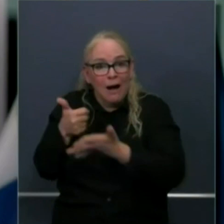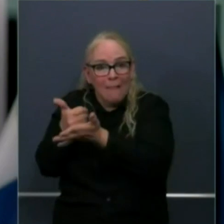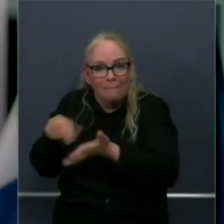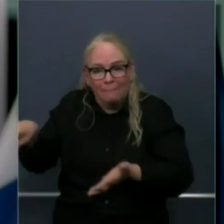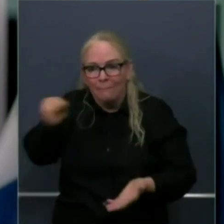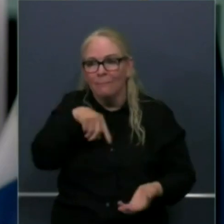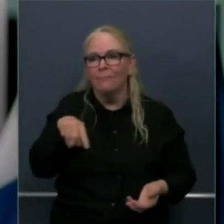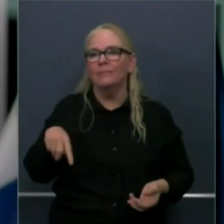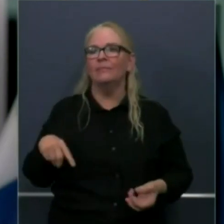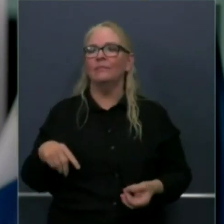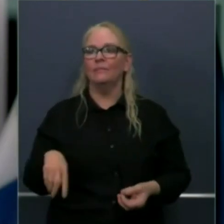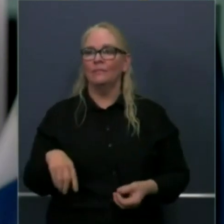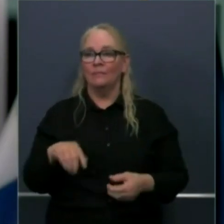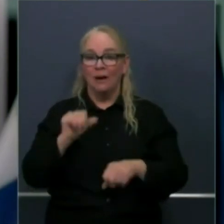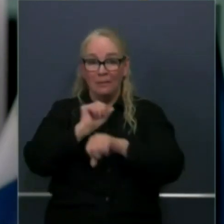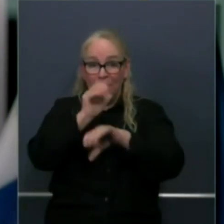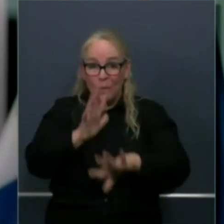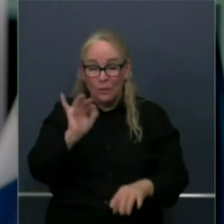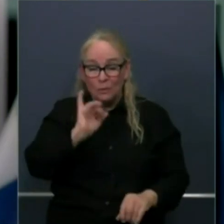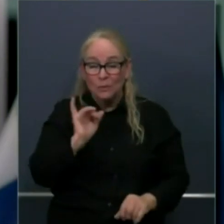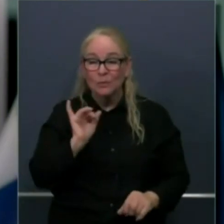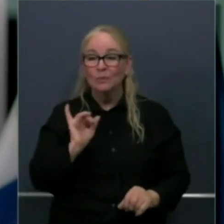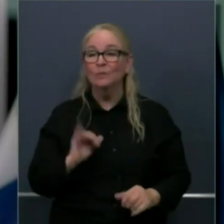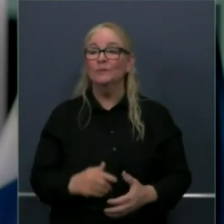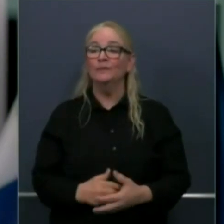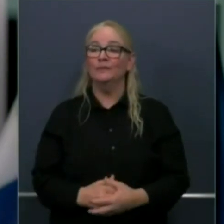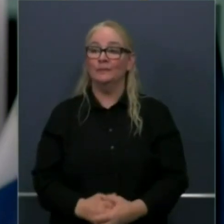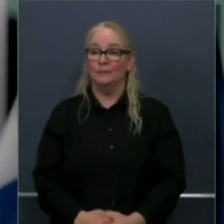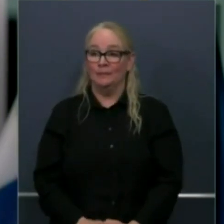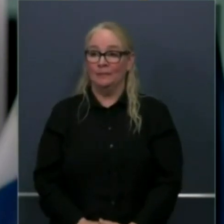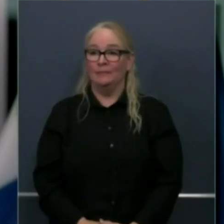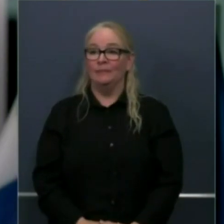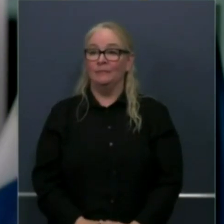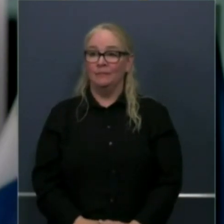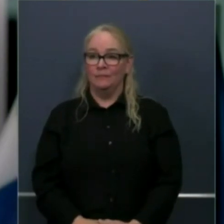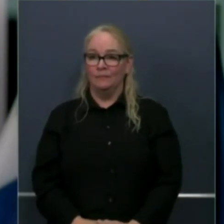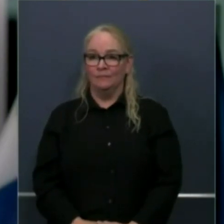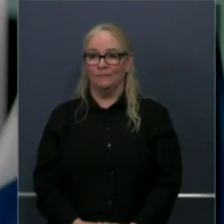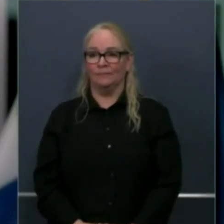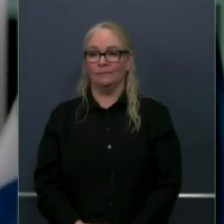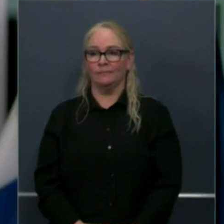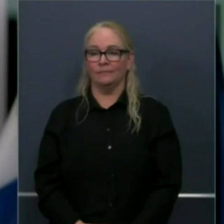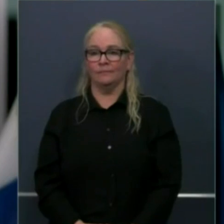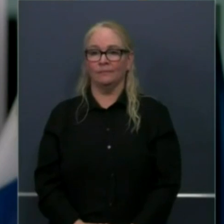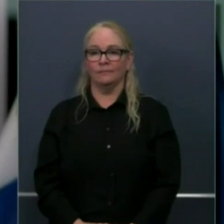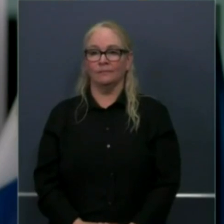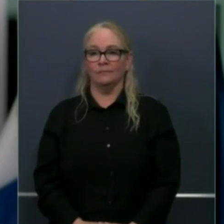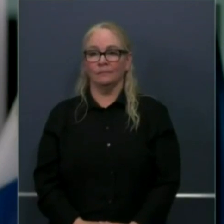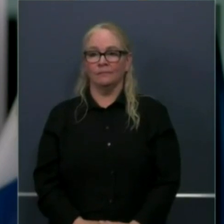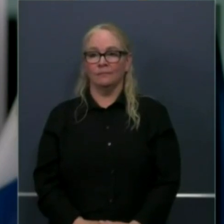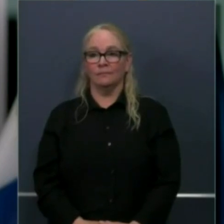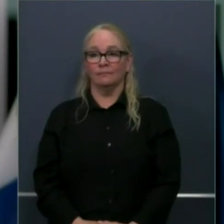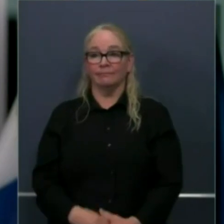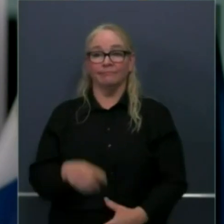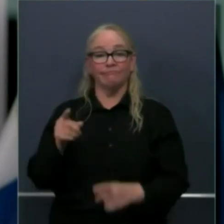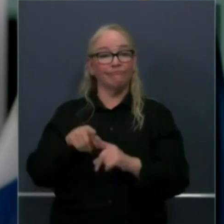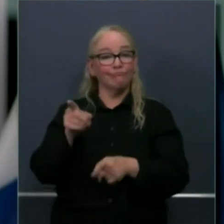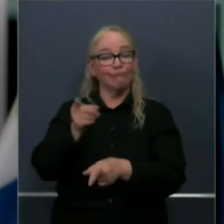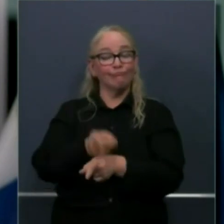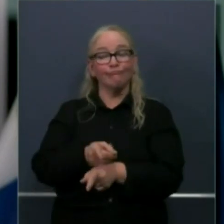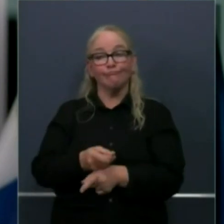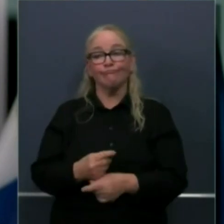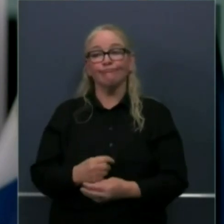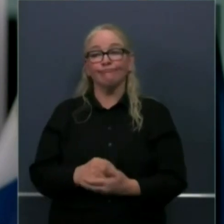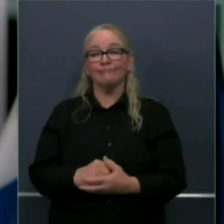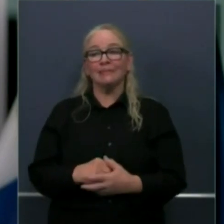employees through a series of other additional supports. But, yeah, it's going to be